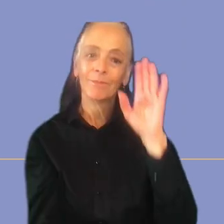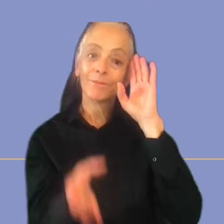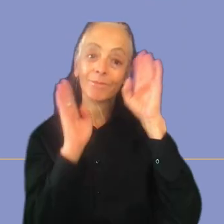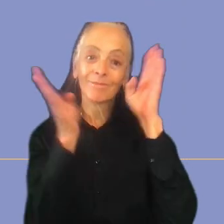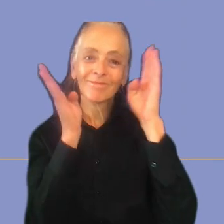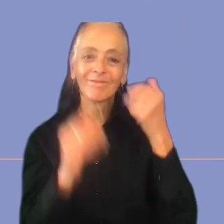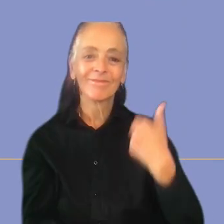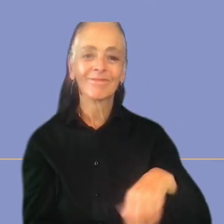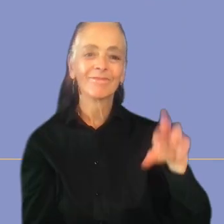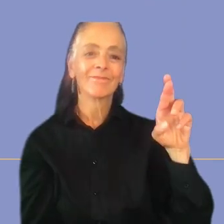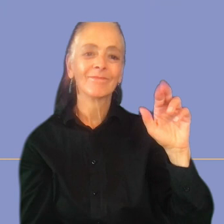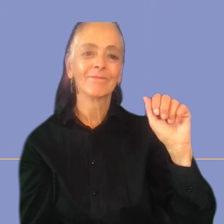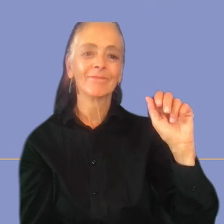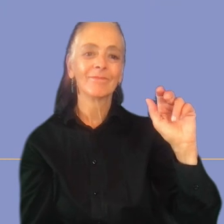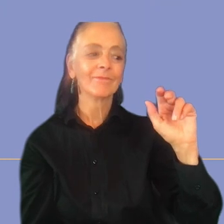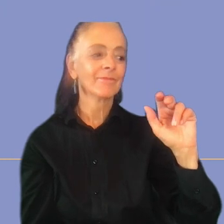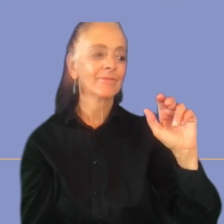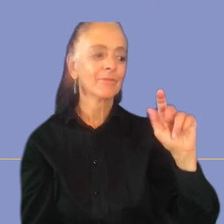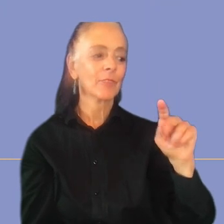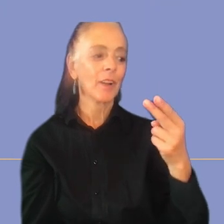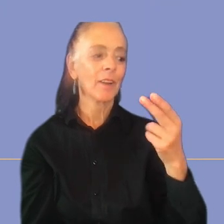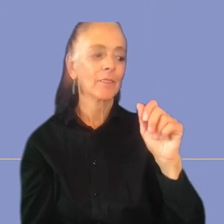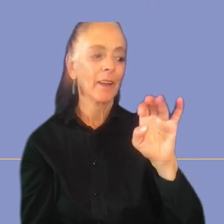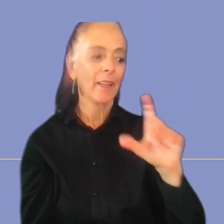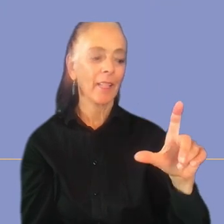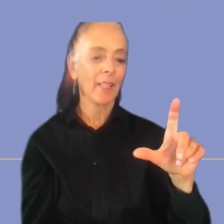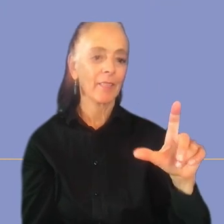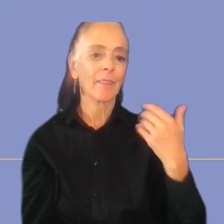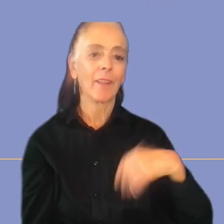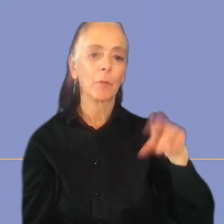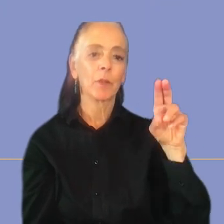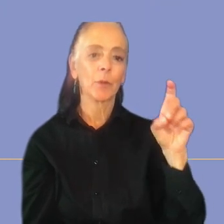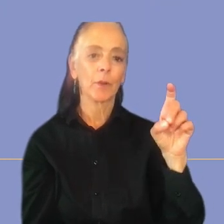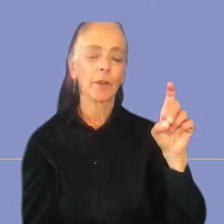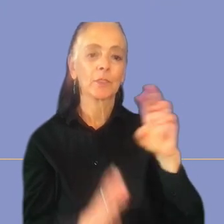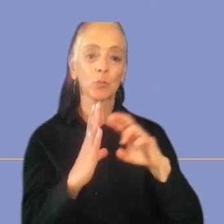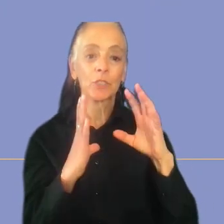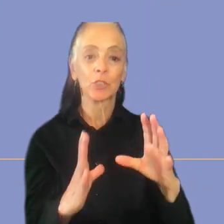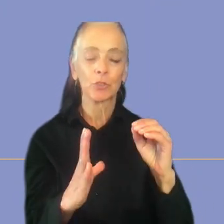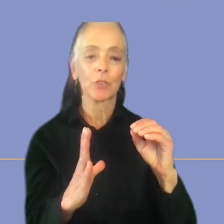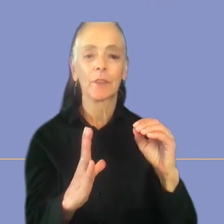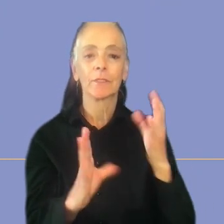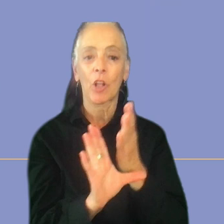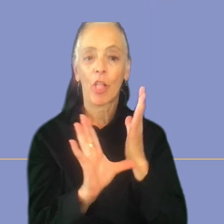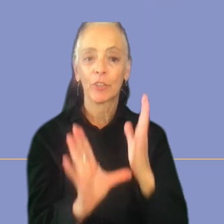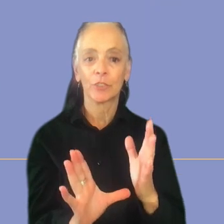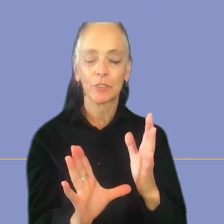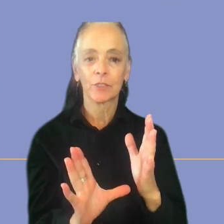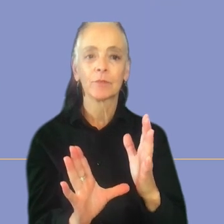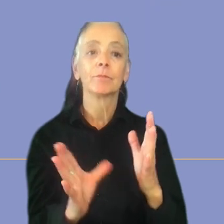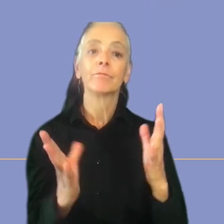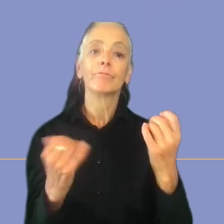Hi everyone, my name is Raphael. I am a UX researcher and work psychologist and I will be talking today about